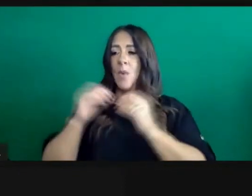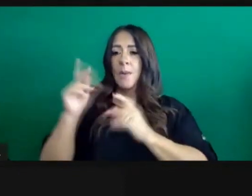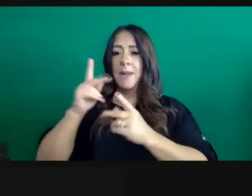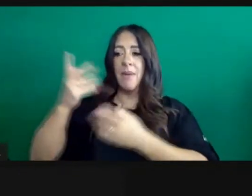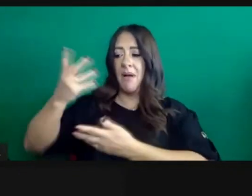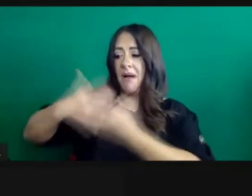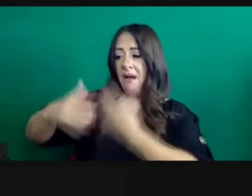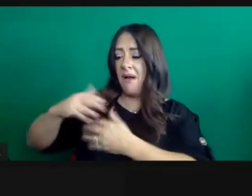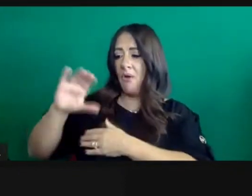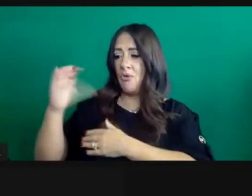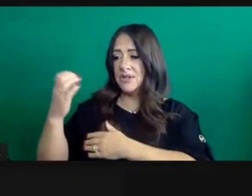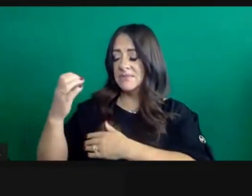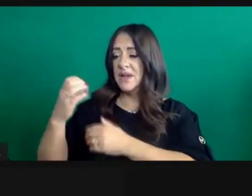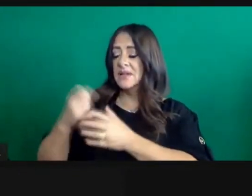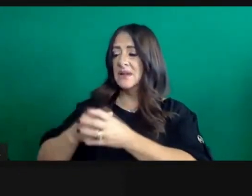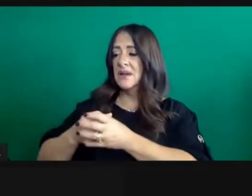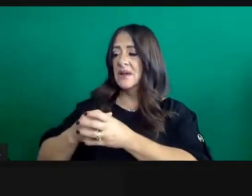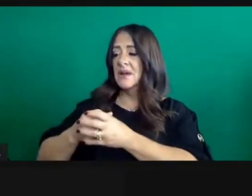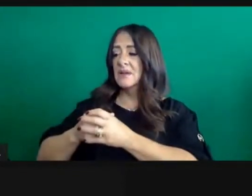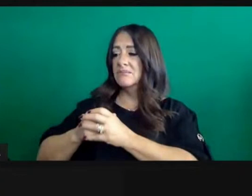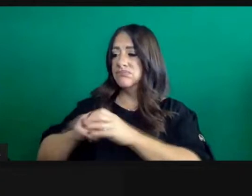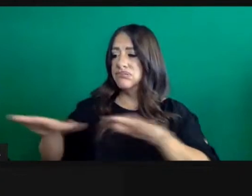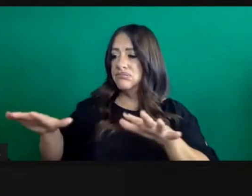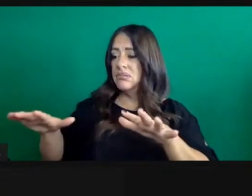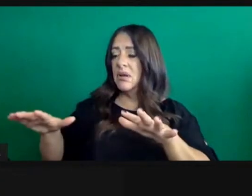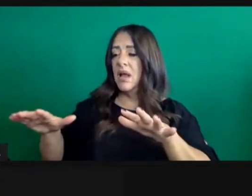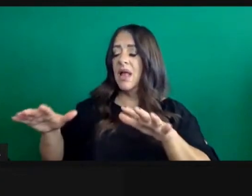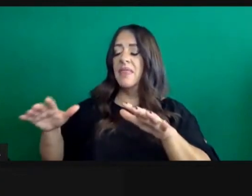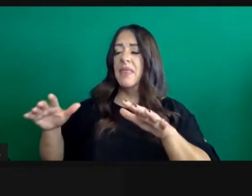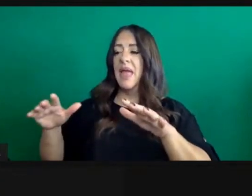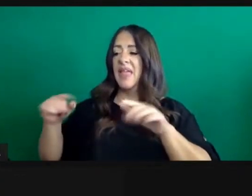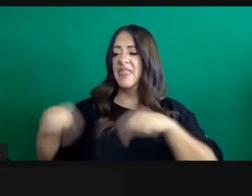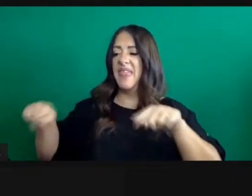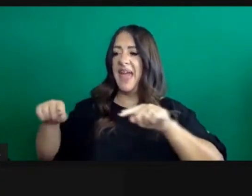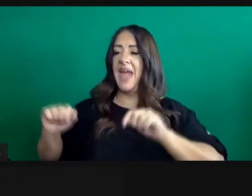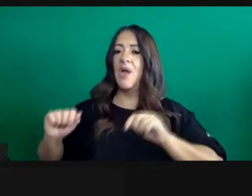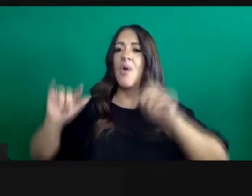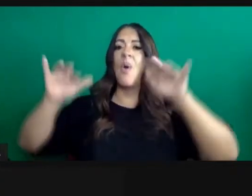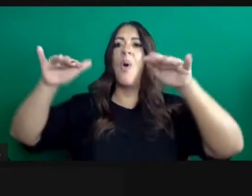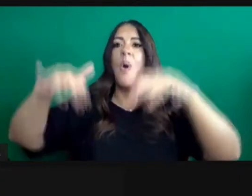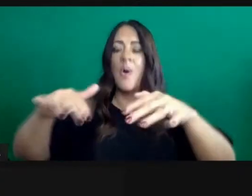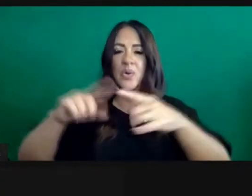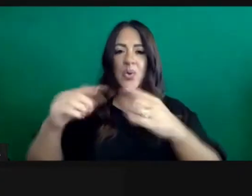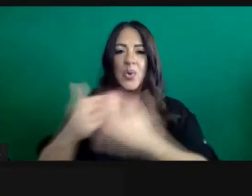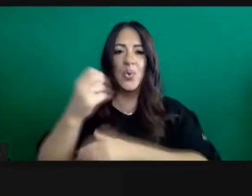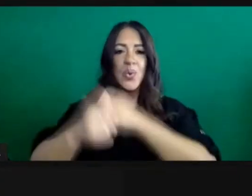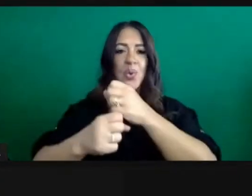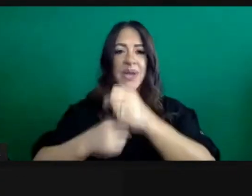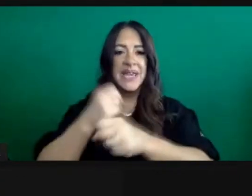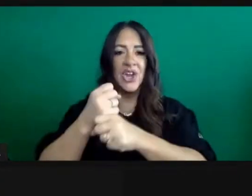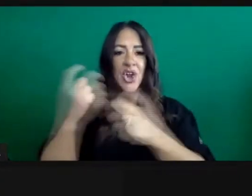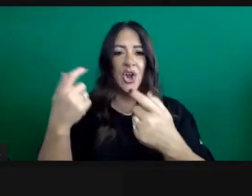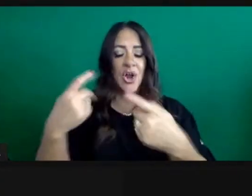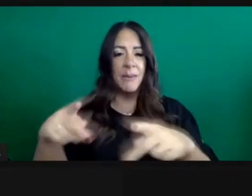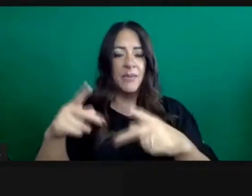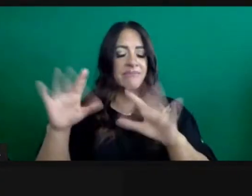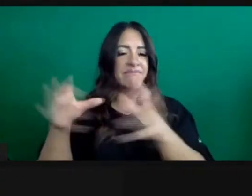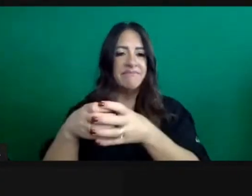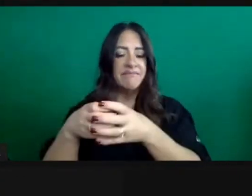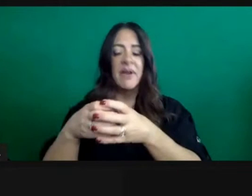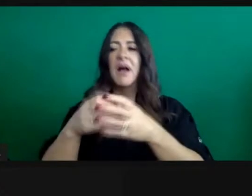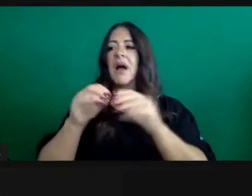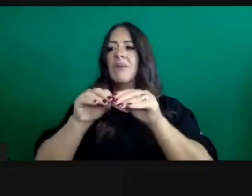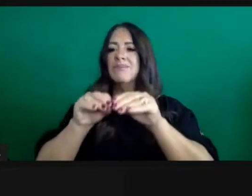over the New Year's celebrations. And we could see the worst of it in early January. And frankly,